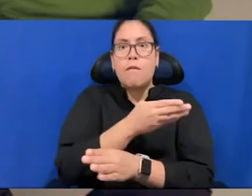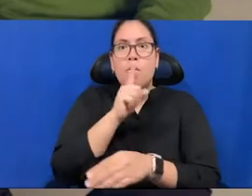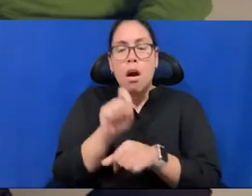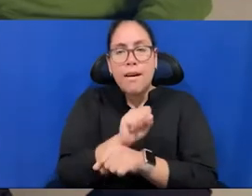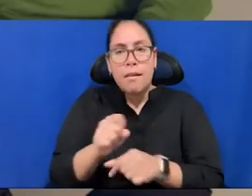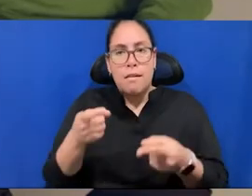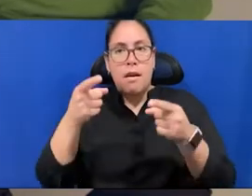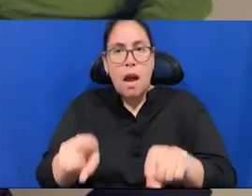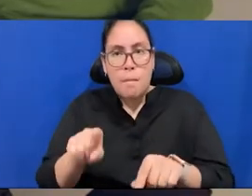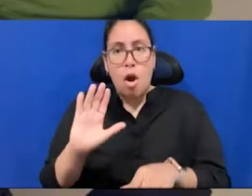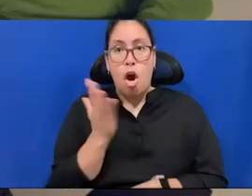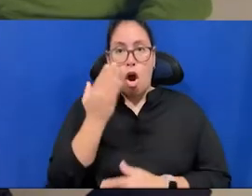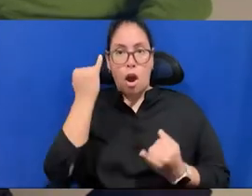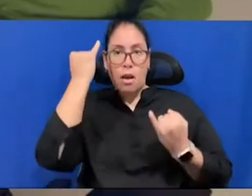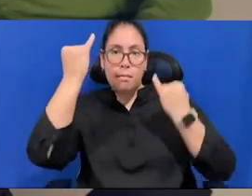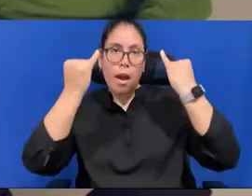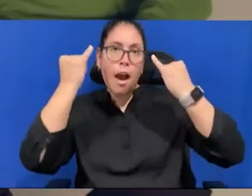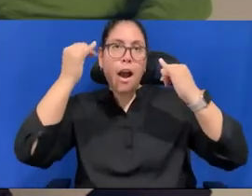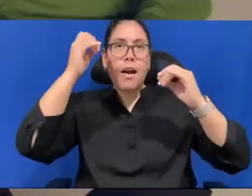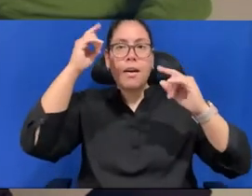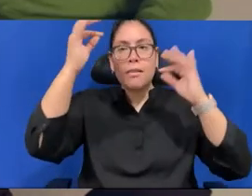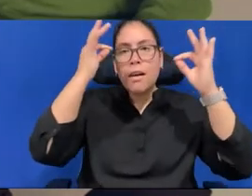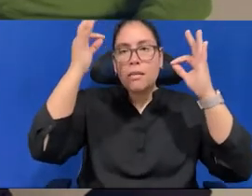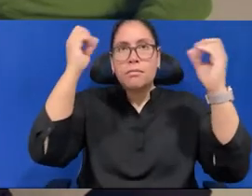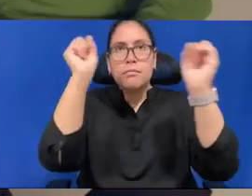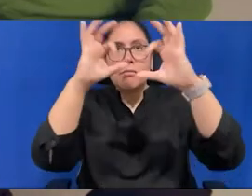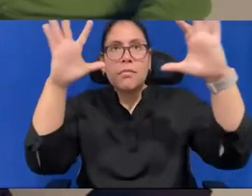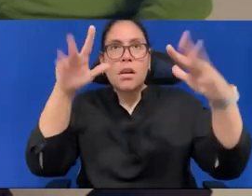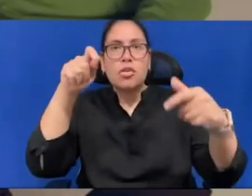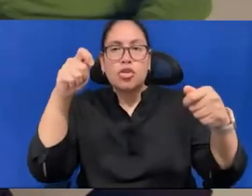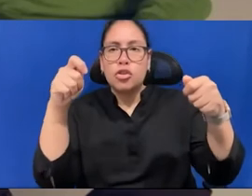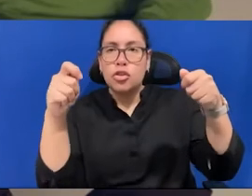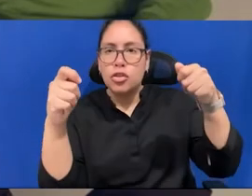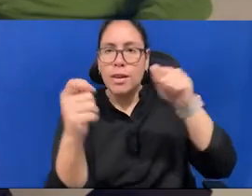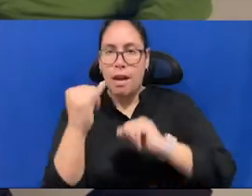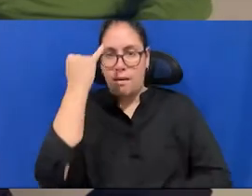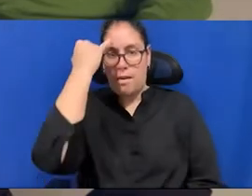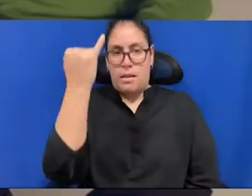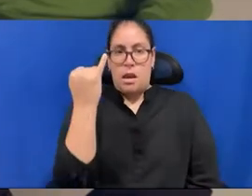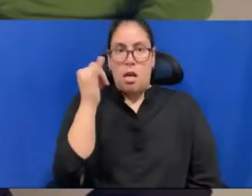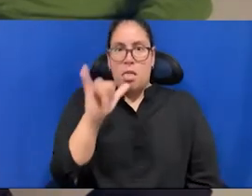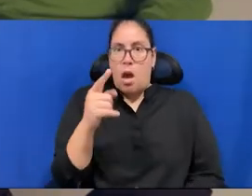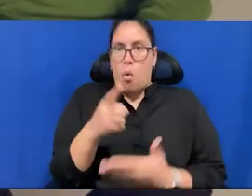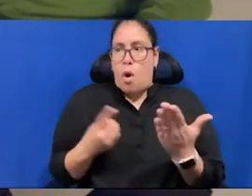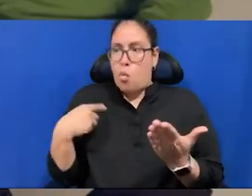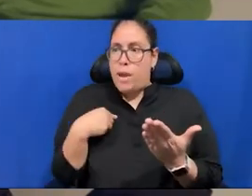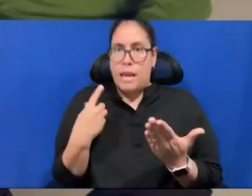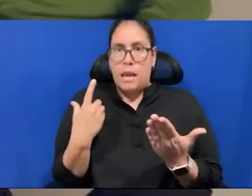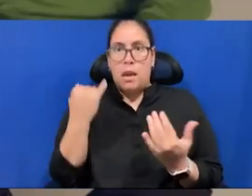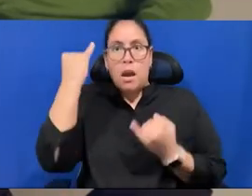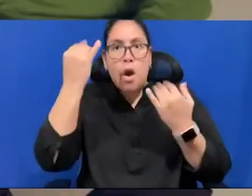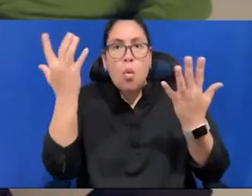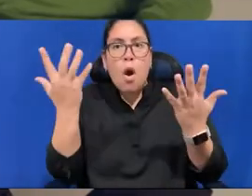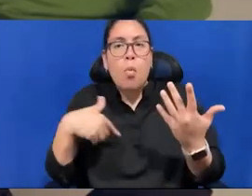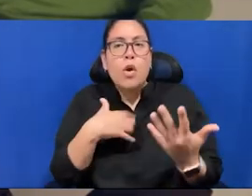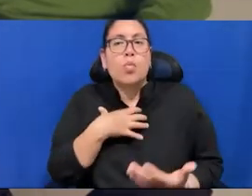change when we have kind of an idea of an era that we would like to live with, you this going back to the concrete utopia, no,